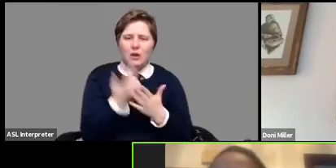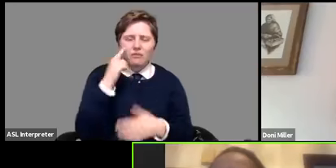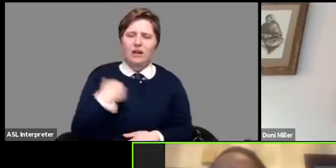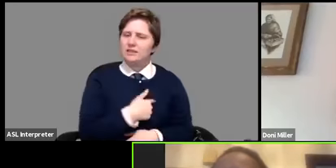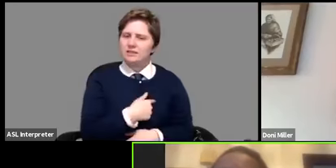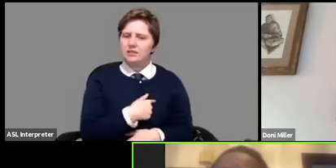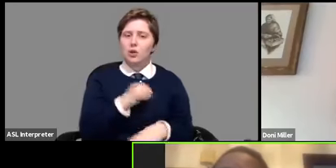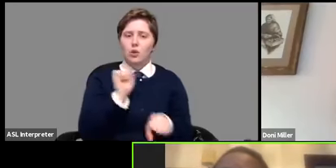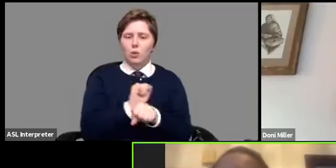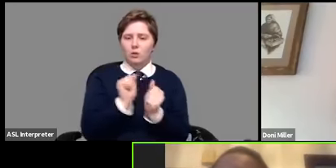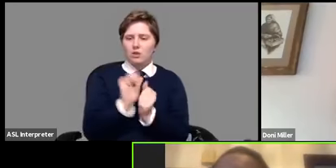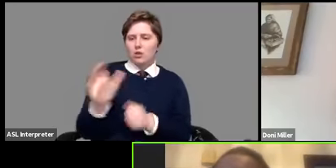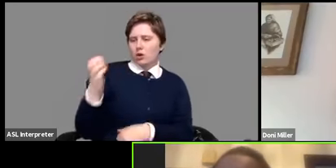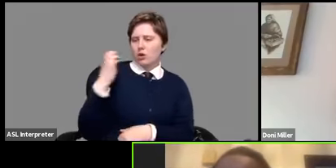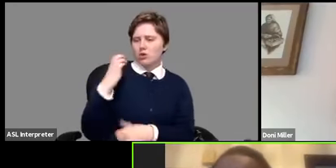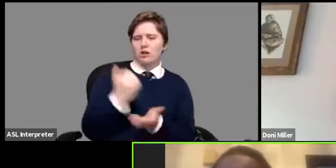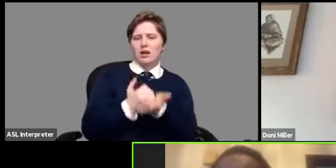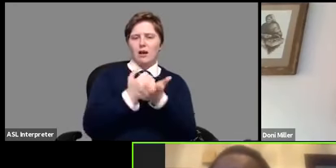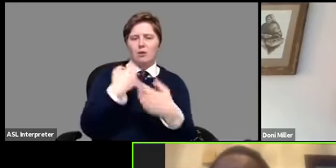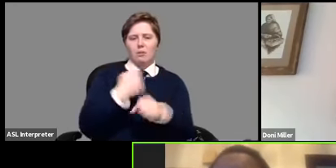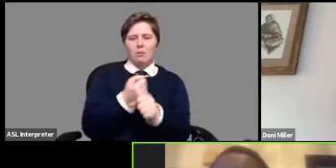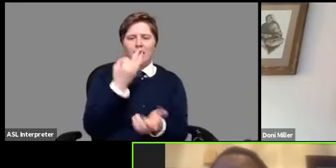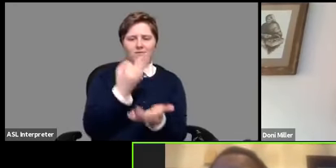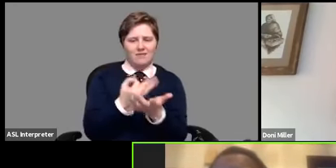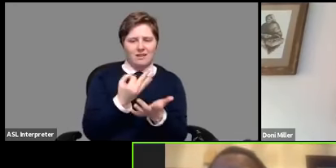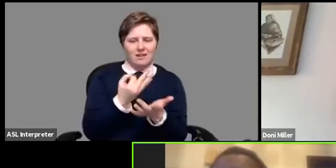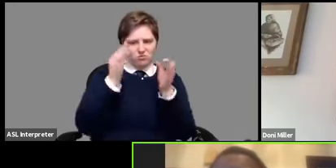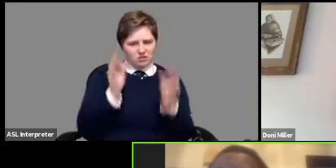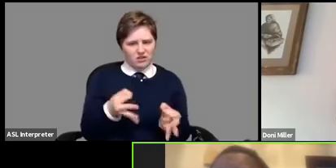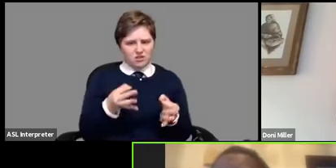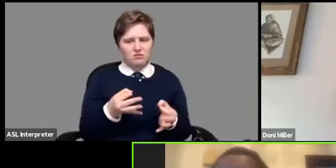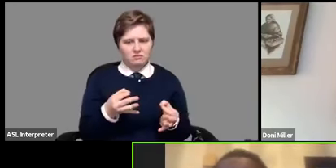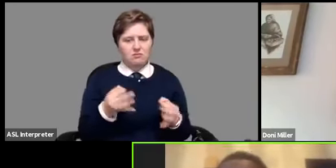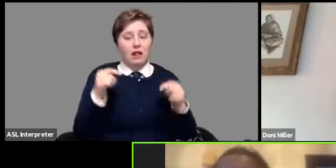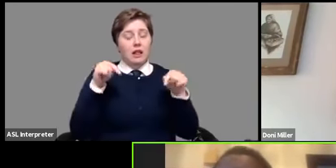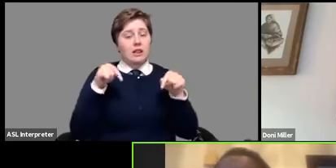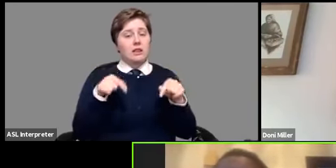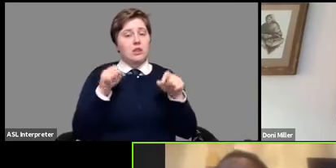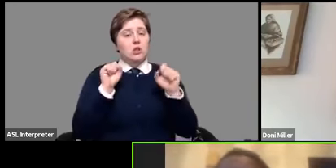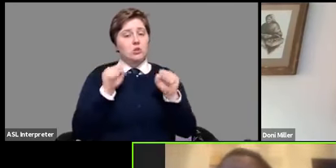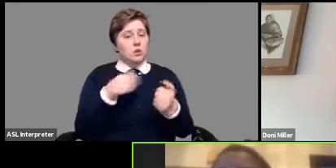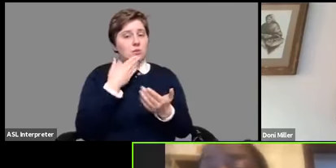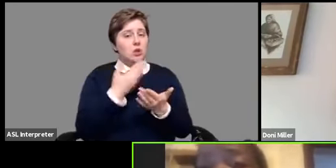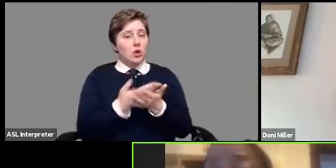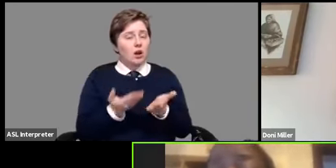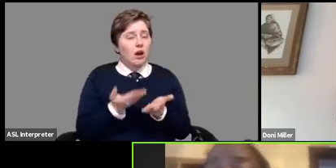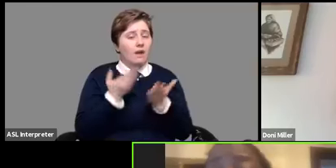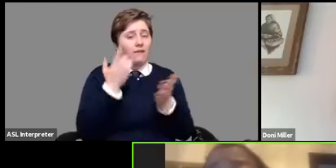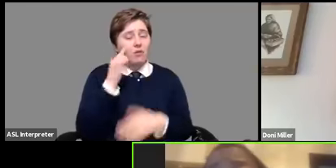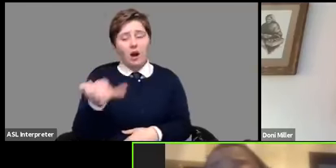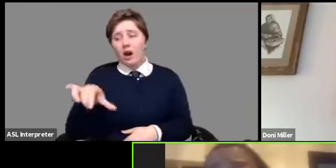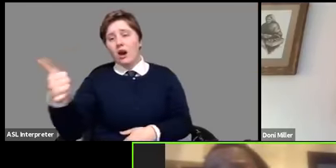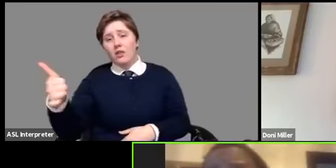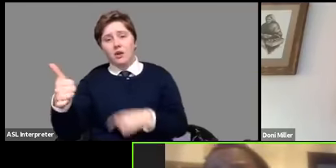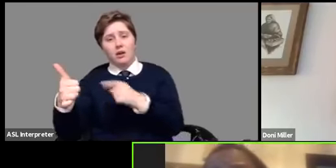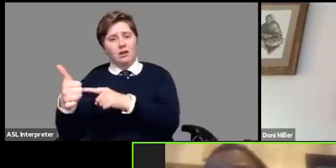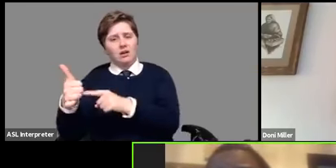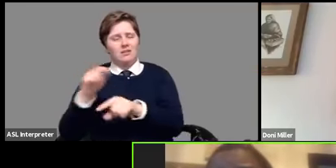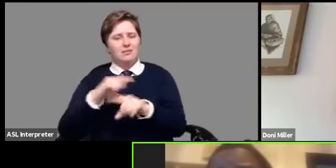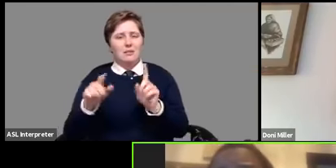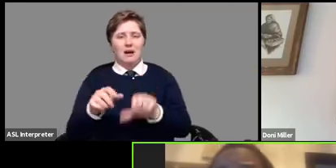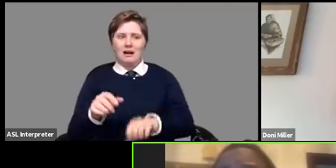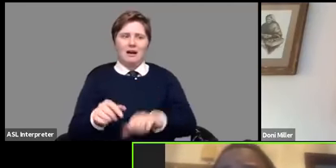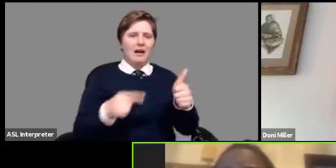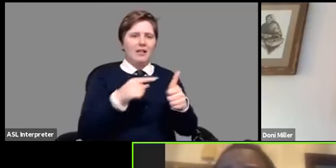working with your coach would help you make those financial decisions this could be a good offer for somebody else but for somebody else it's a setup it's